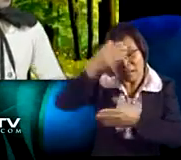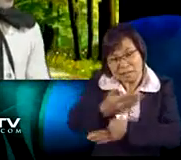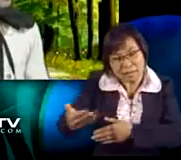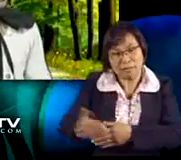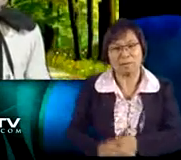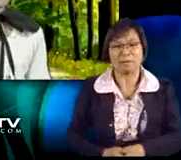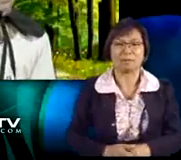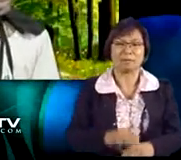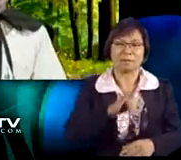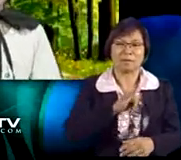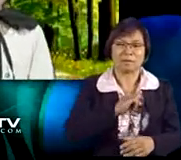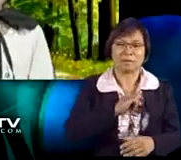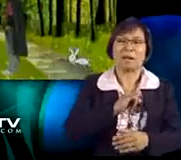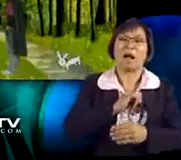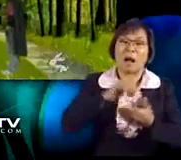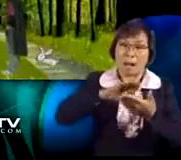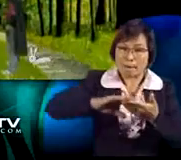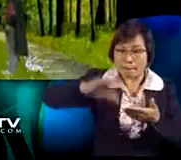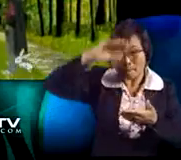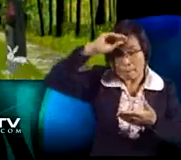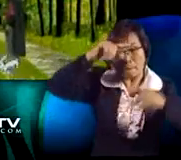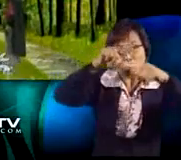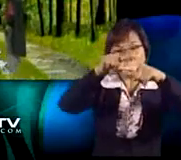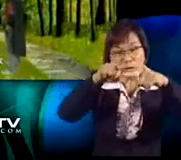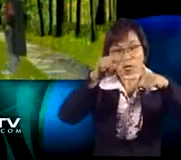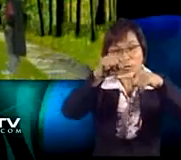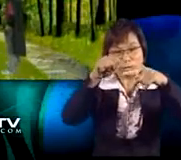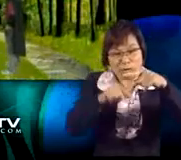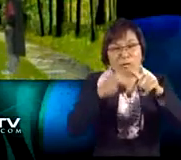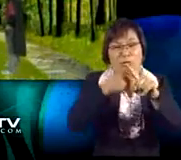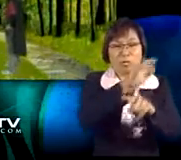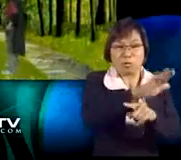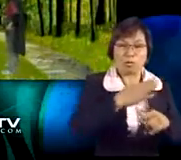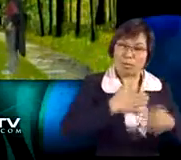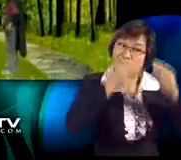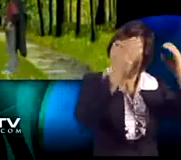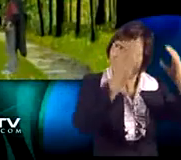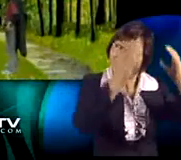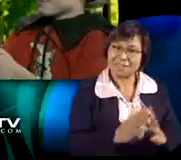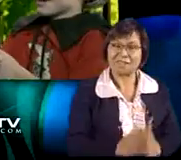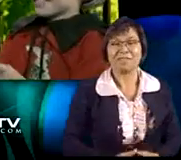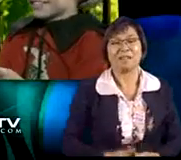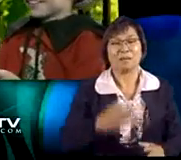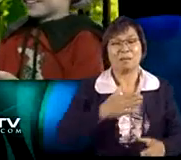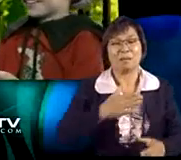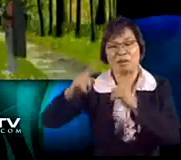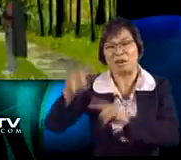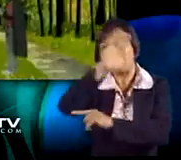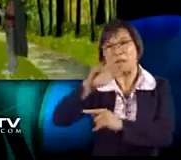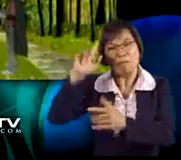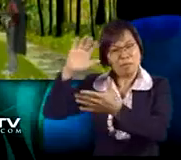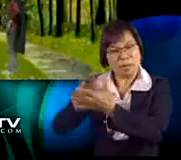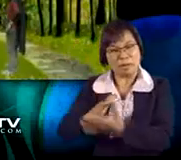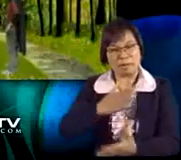that you are just learning something. So, I am an apprentice learning fractions from you, my teacher.